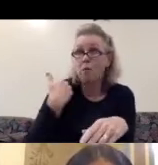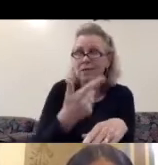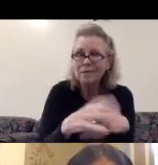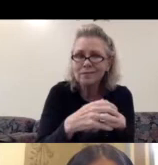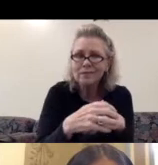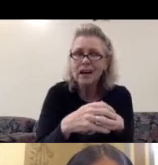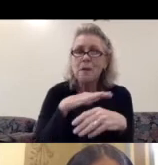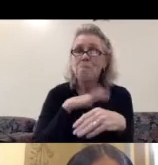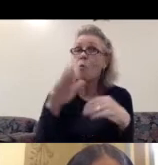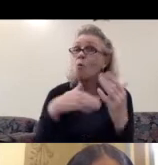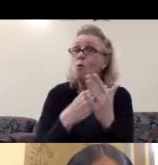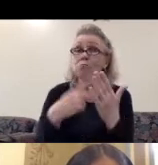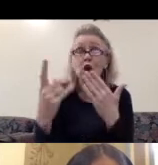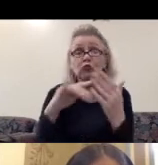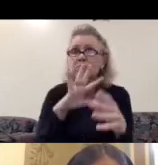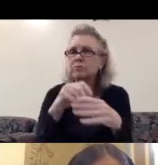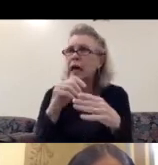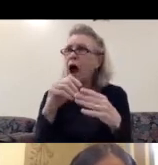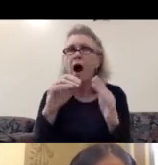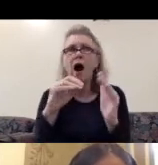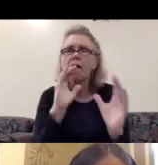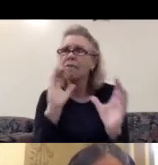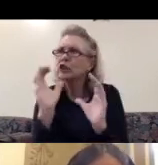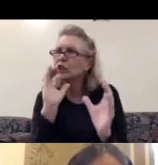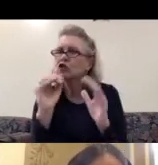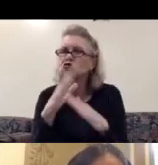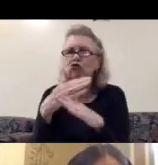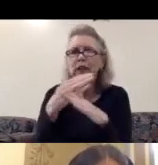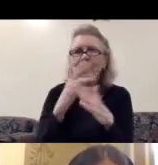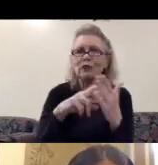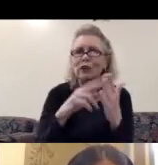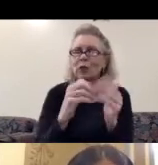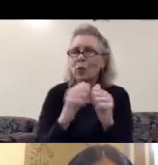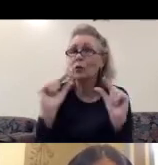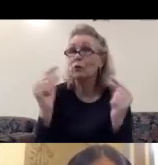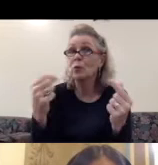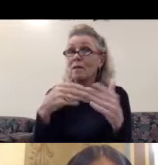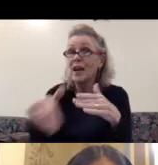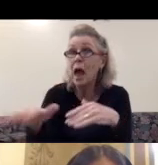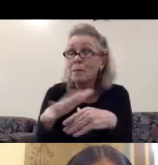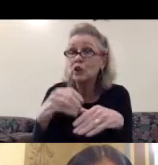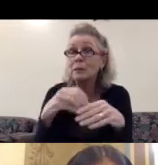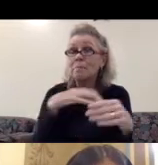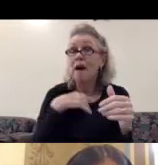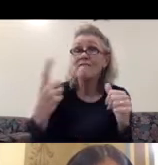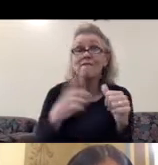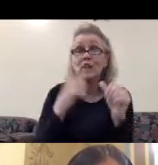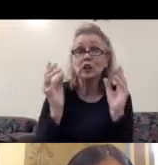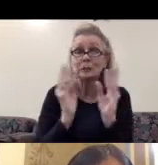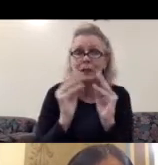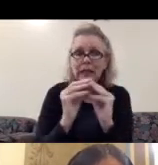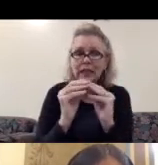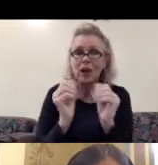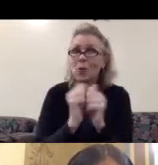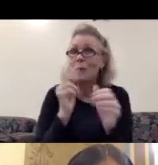project consisted in conversations and share readings with a group of neighbors. In my first meeting with the